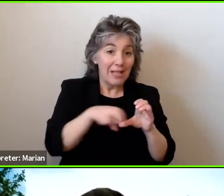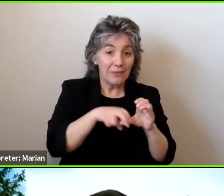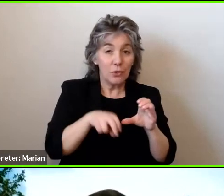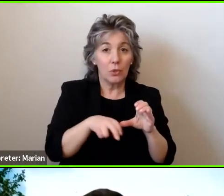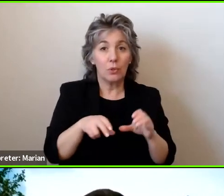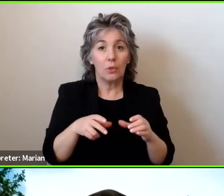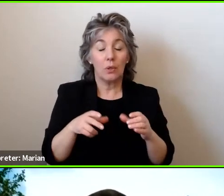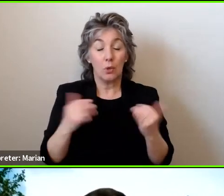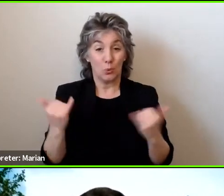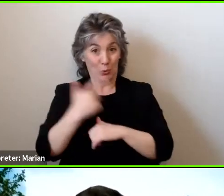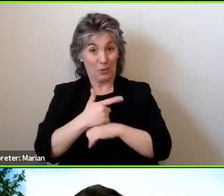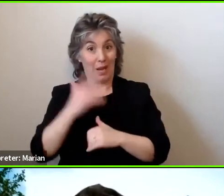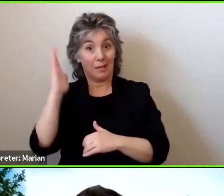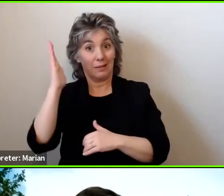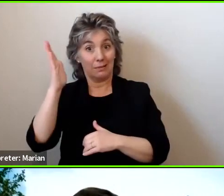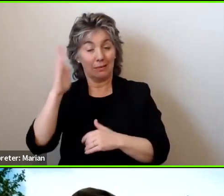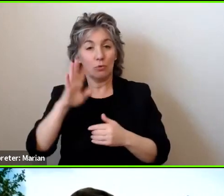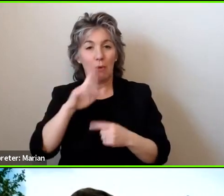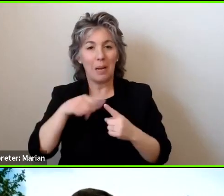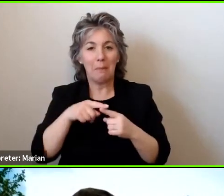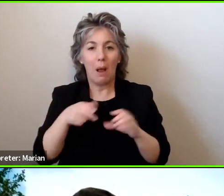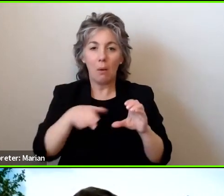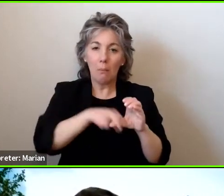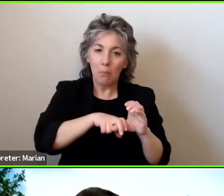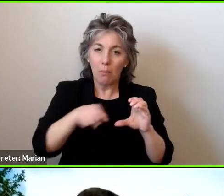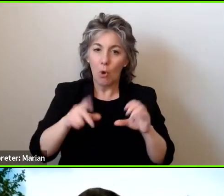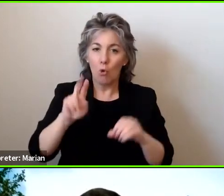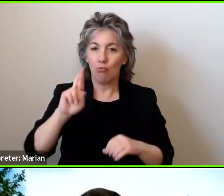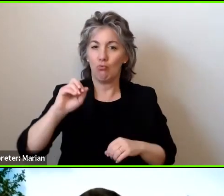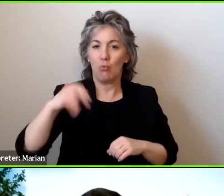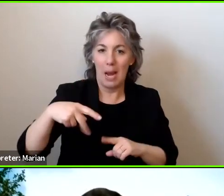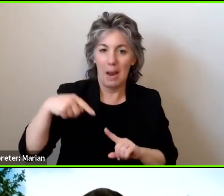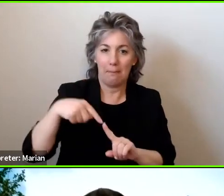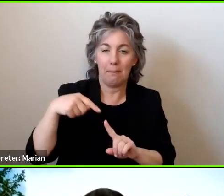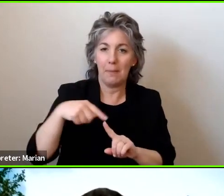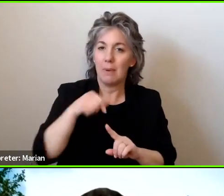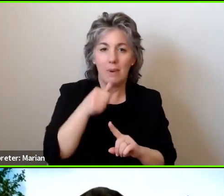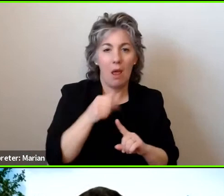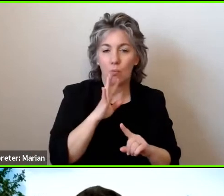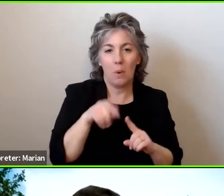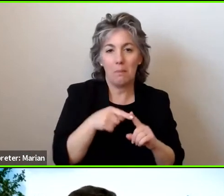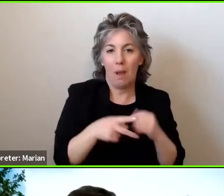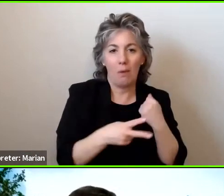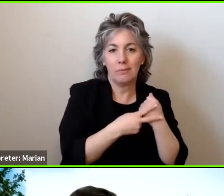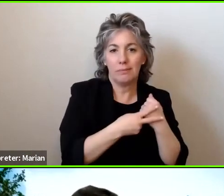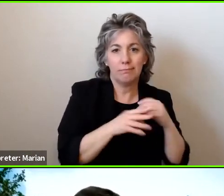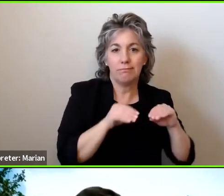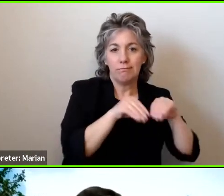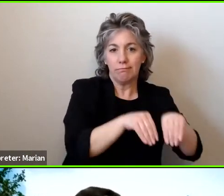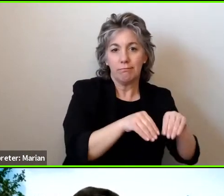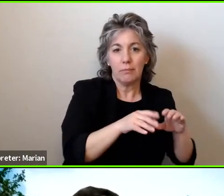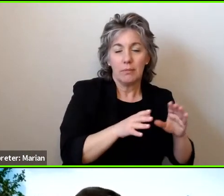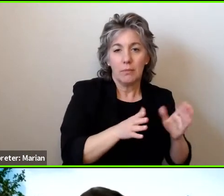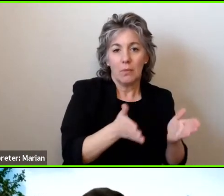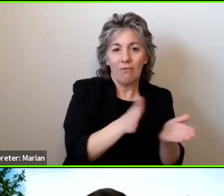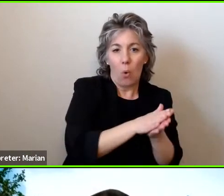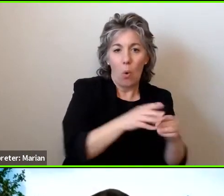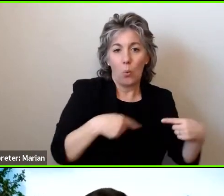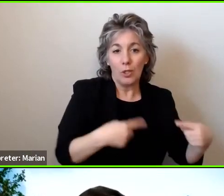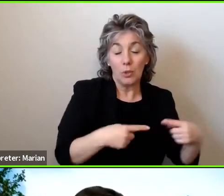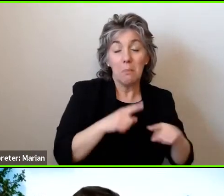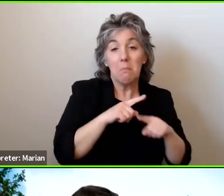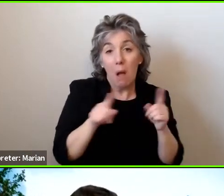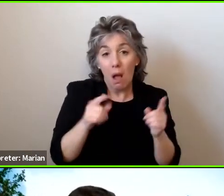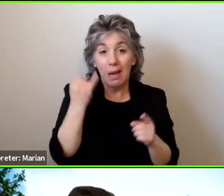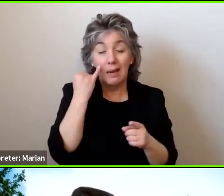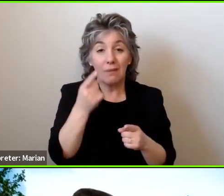with today, at least boarding and exiting issues. You know, I'd suggest if people are in that situation, they're